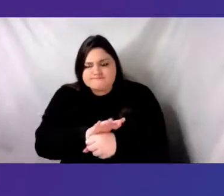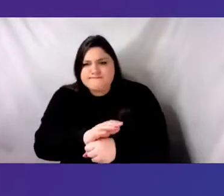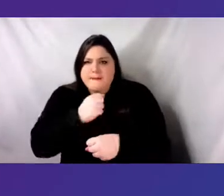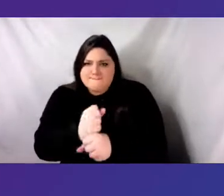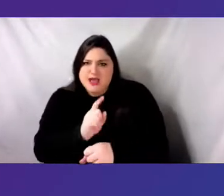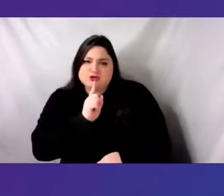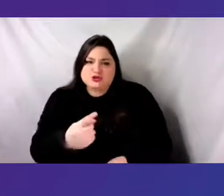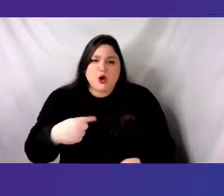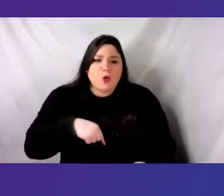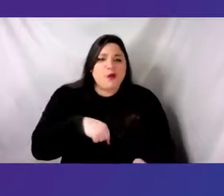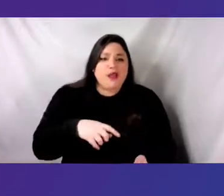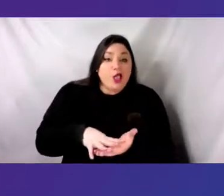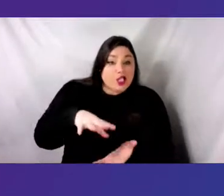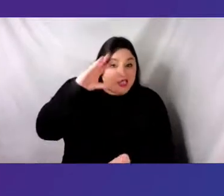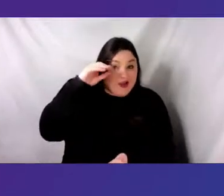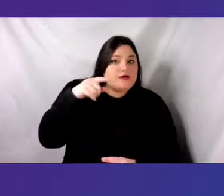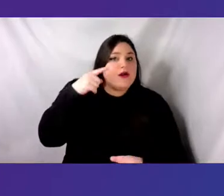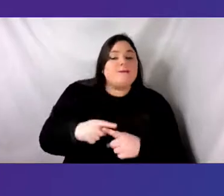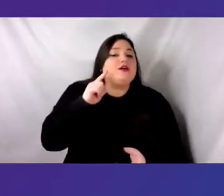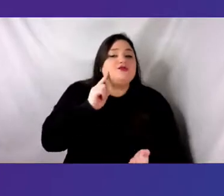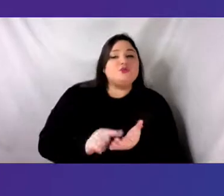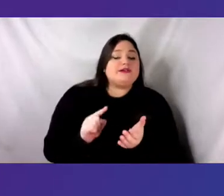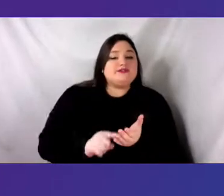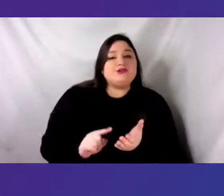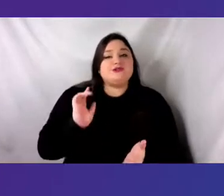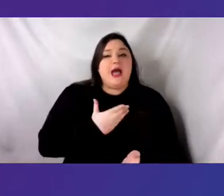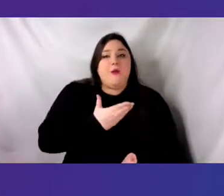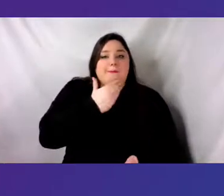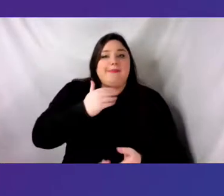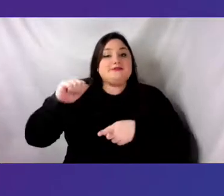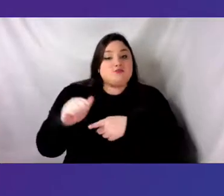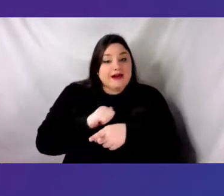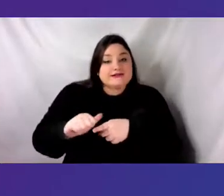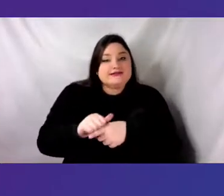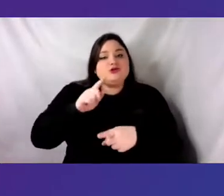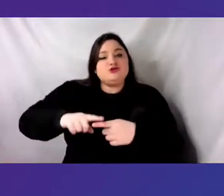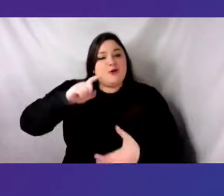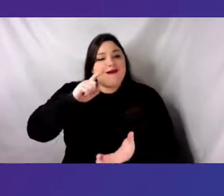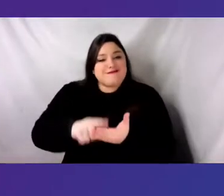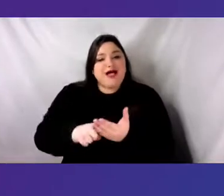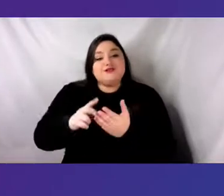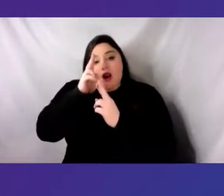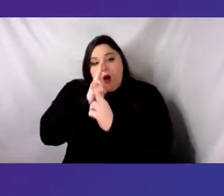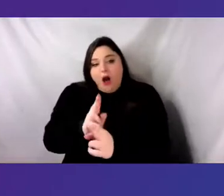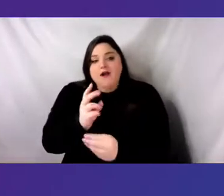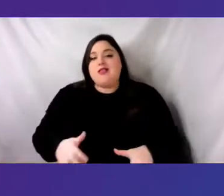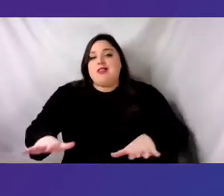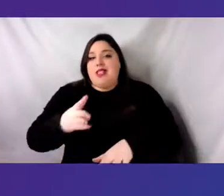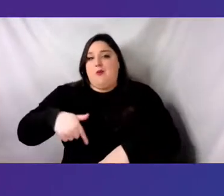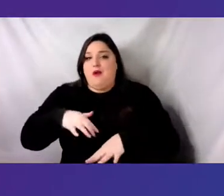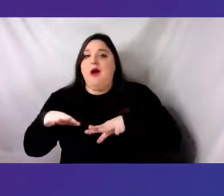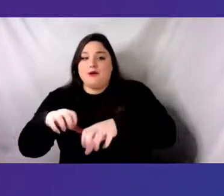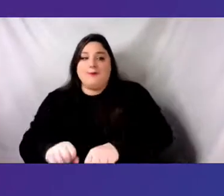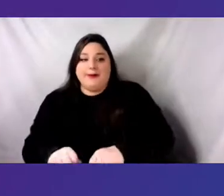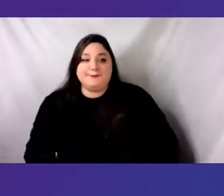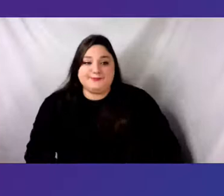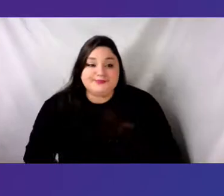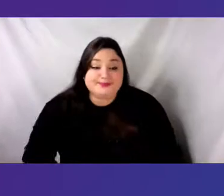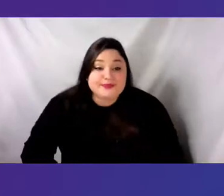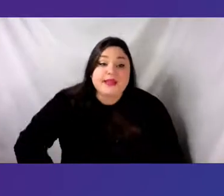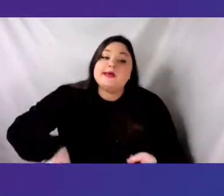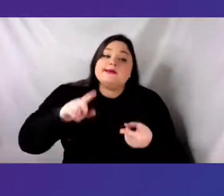practices for acknowledging and honoring the land we occupy. Second, intentionally invest time,